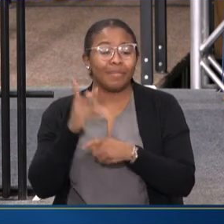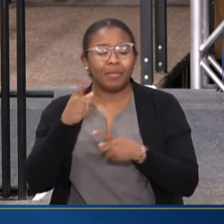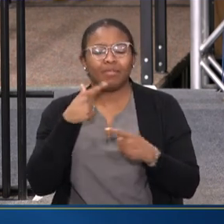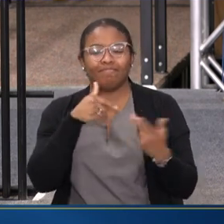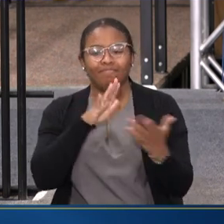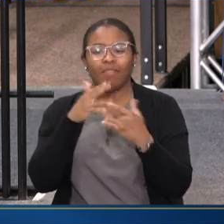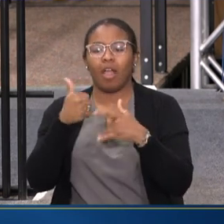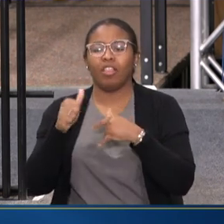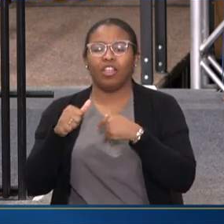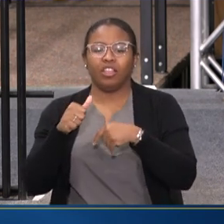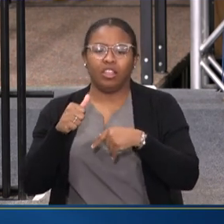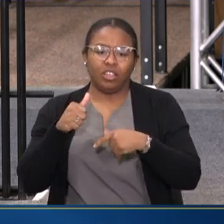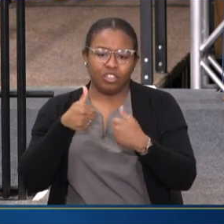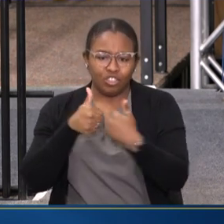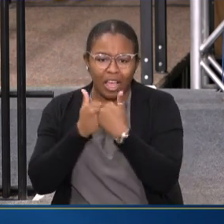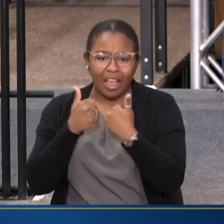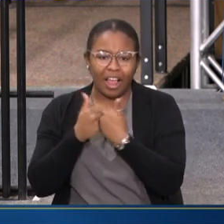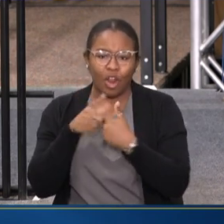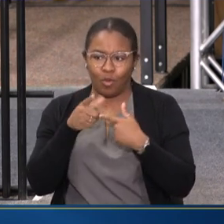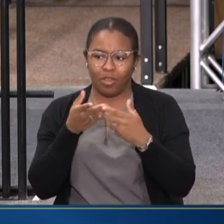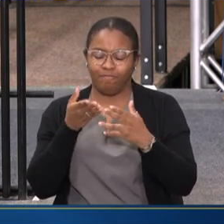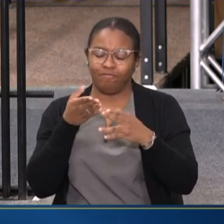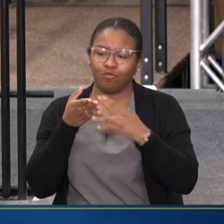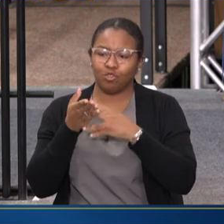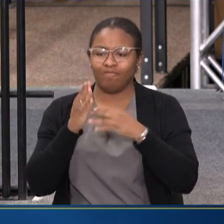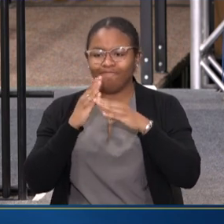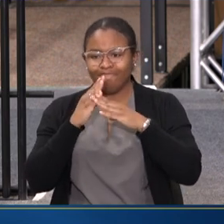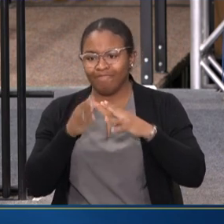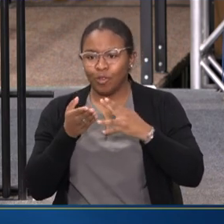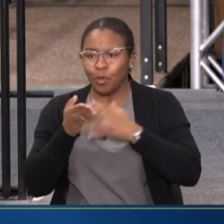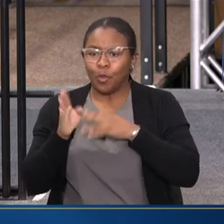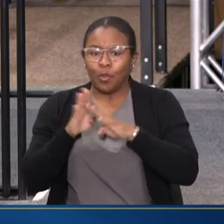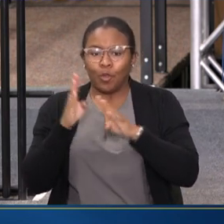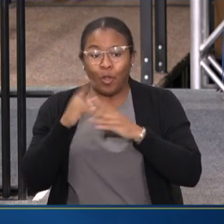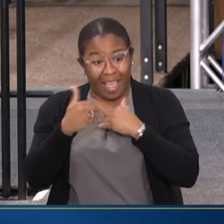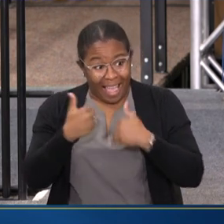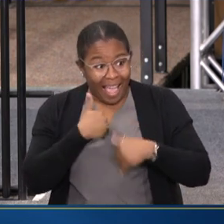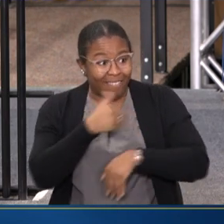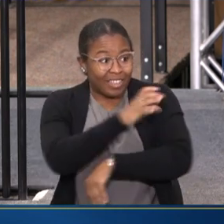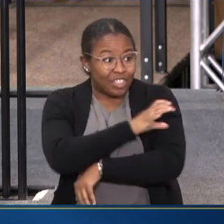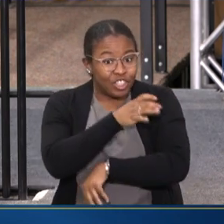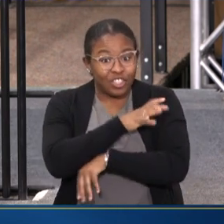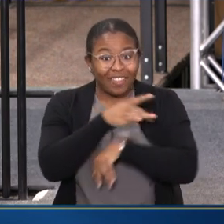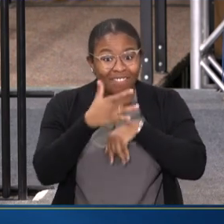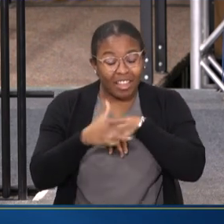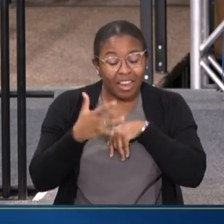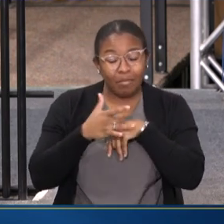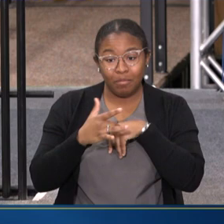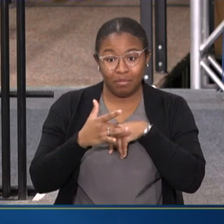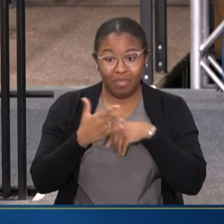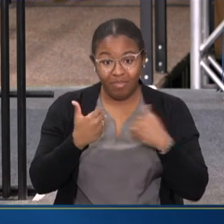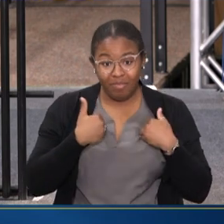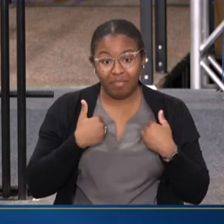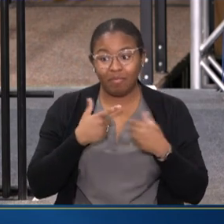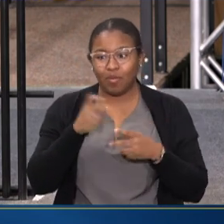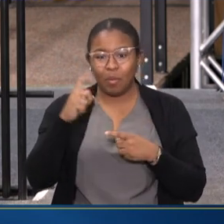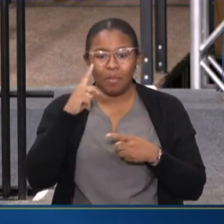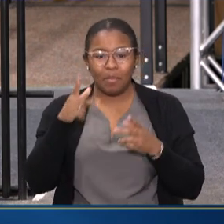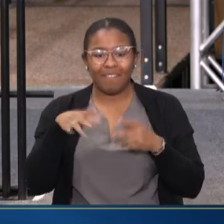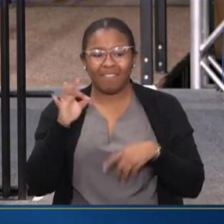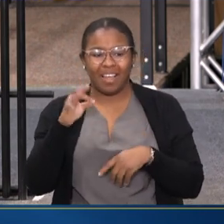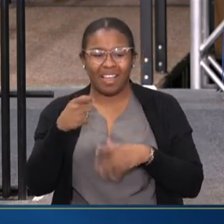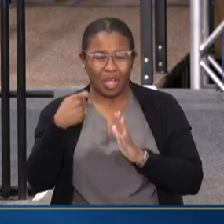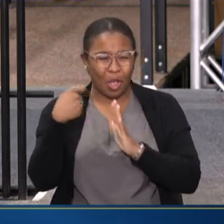CHALLENGES WALKING THROUGH THOSE DOORS, EVEN WHERE WE HAVE CLINICIANS AVAILABLE TO TREAT THEM. WE OFTEN HEAR ABOUT PEOPLE FINDING THE